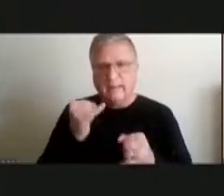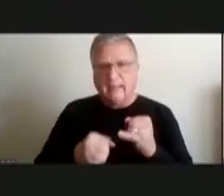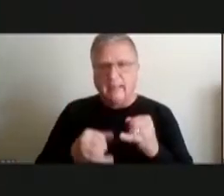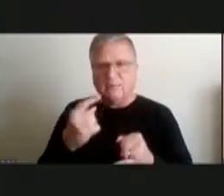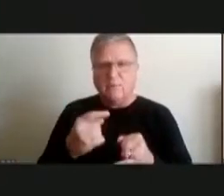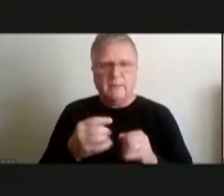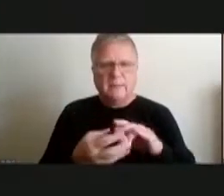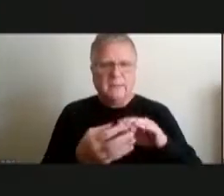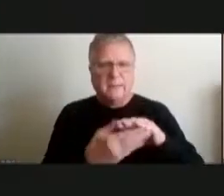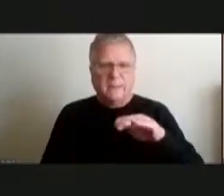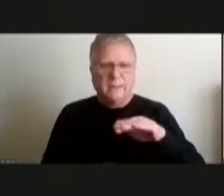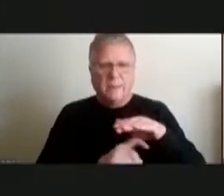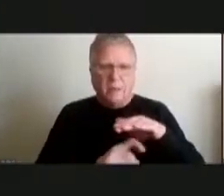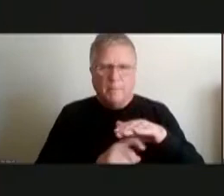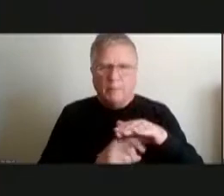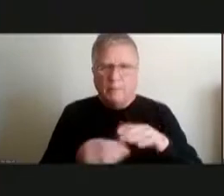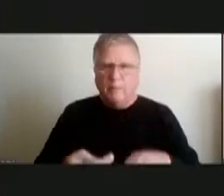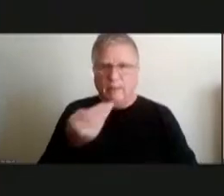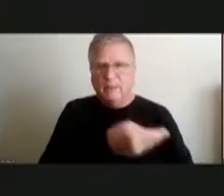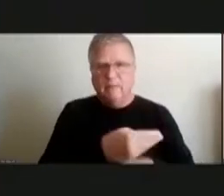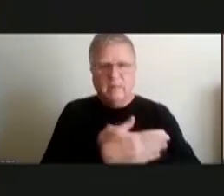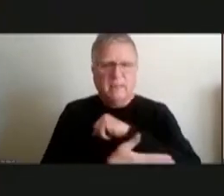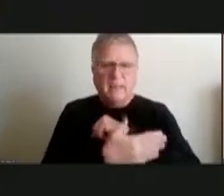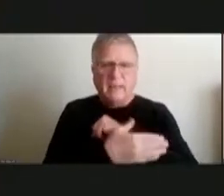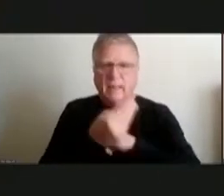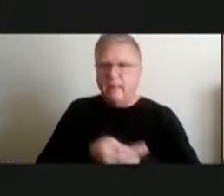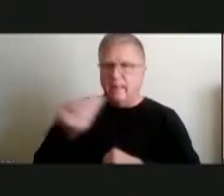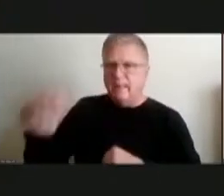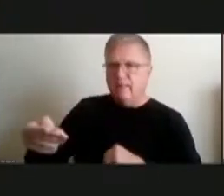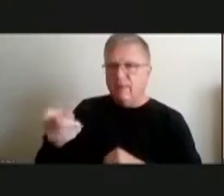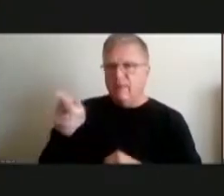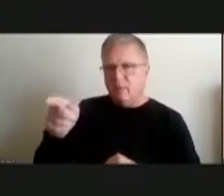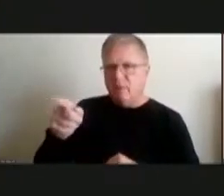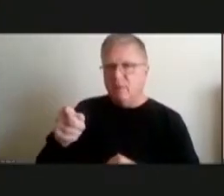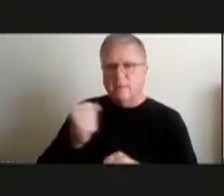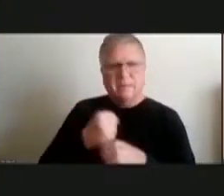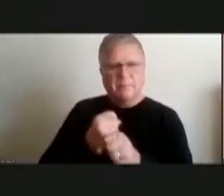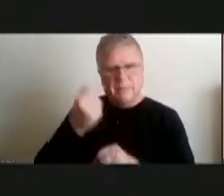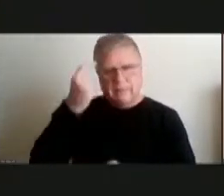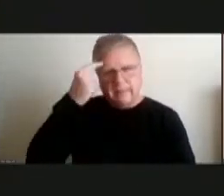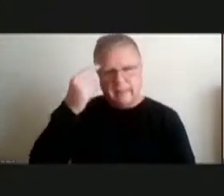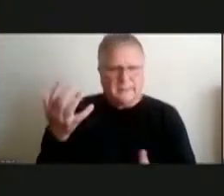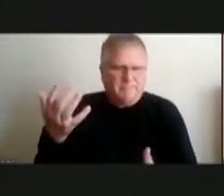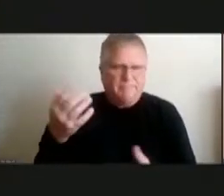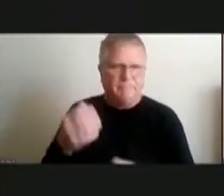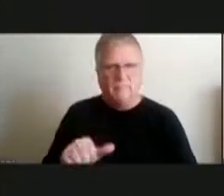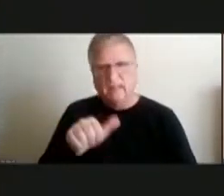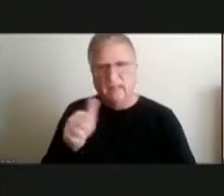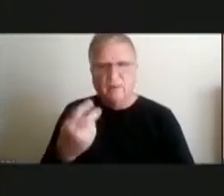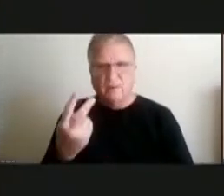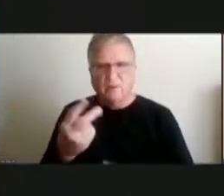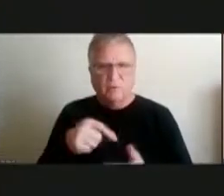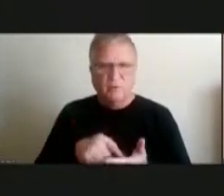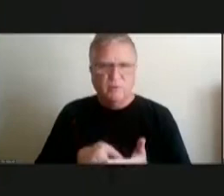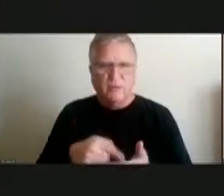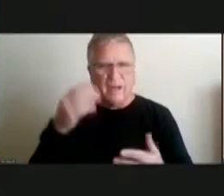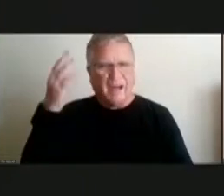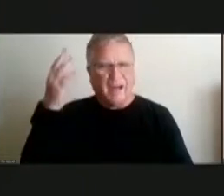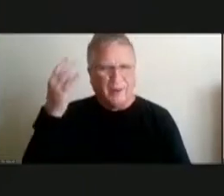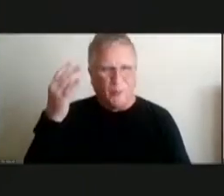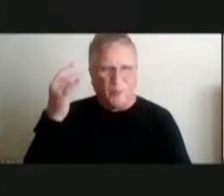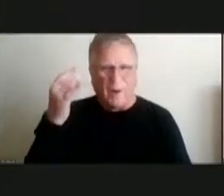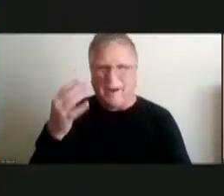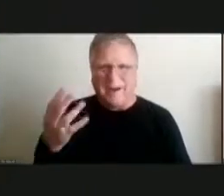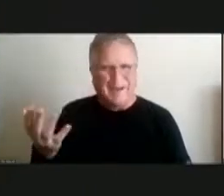what we're putting to the county and giving to you that just makes sense you know those other two that are due i don't know why the transparent you know